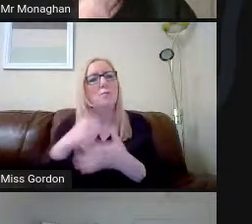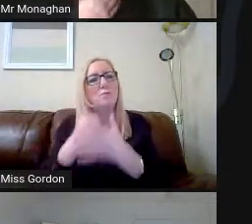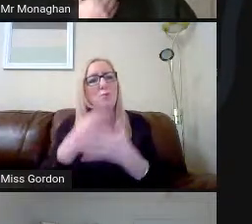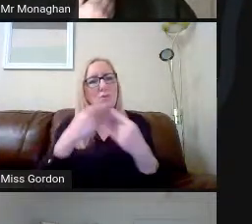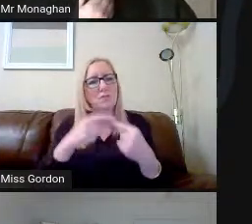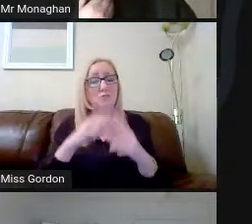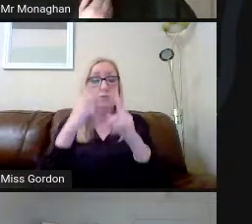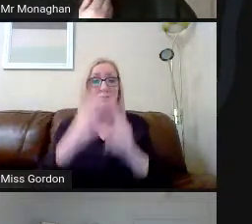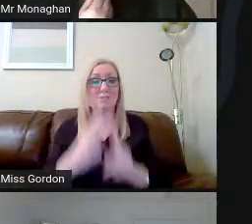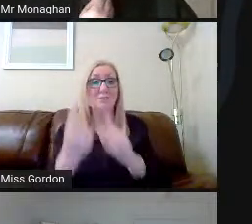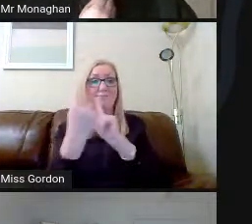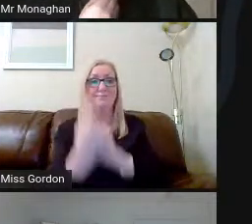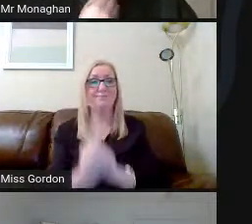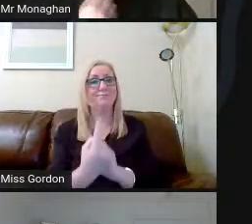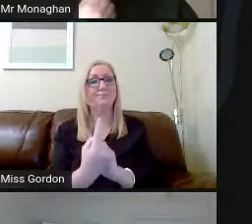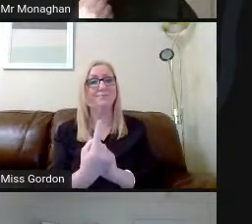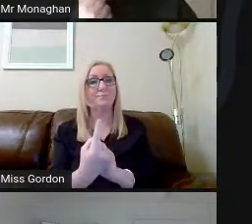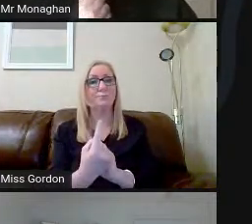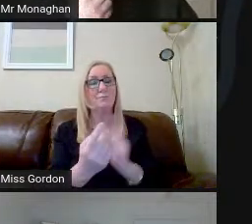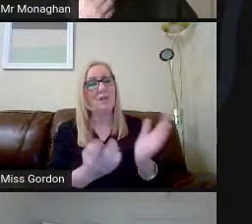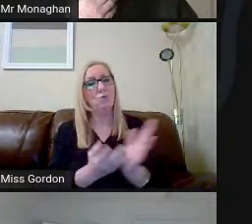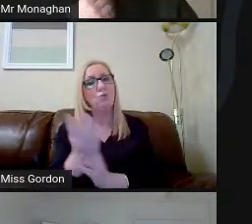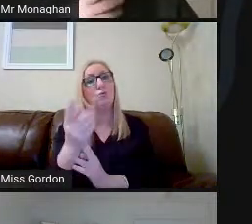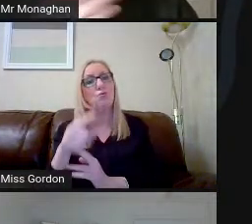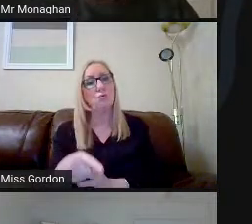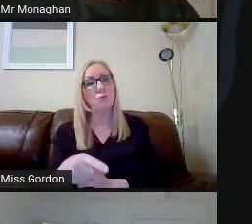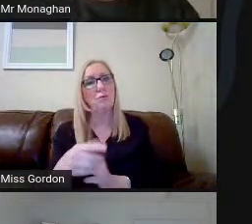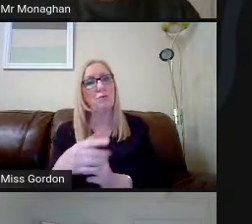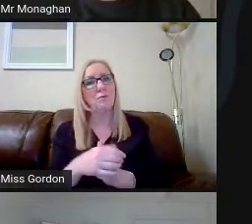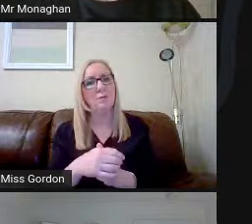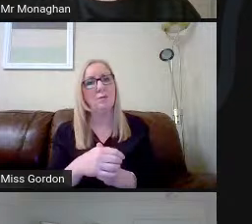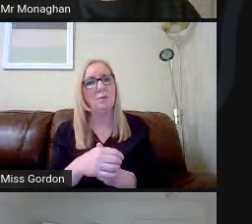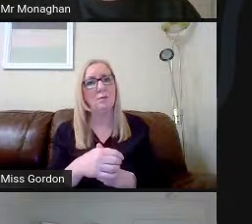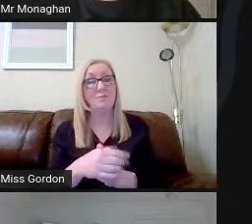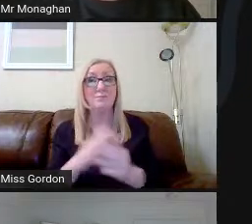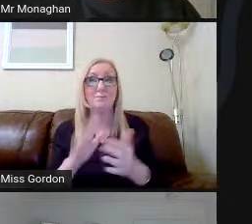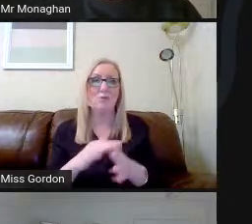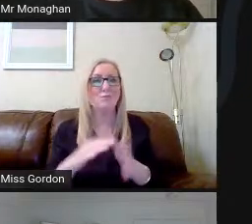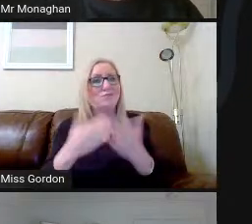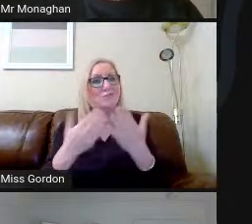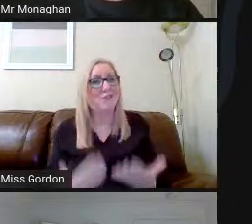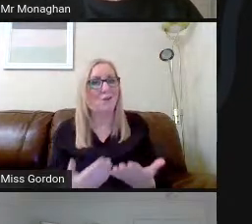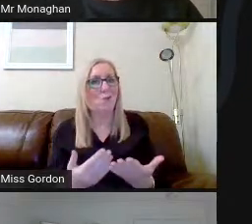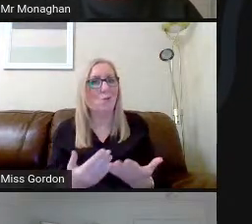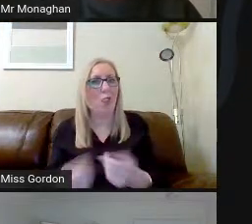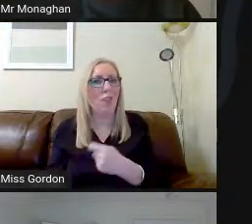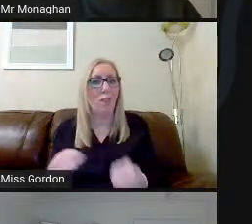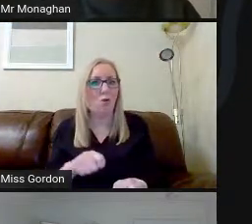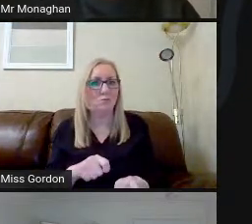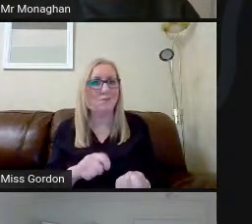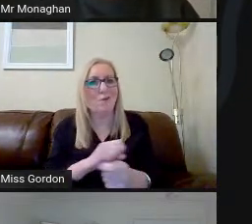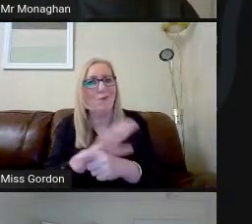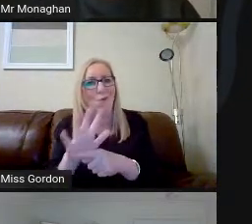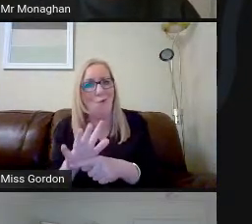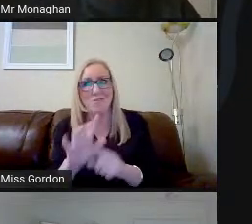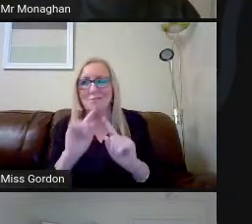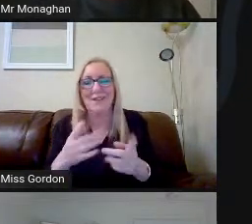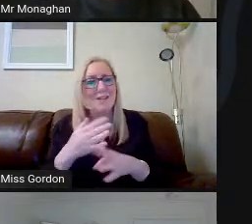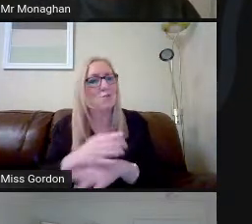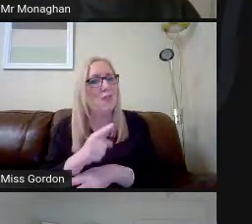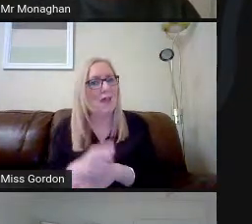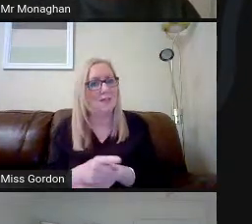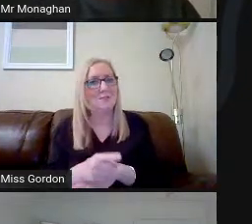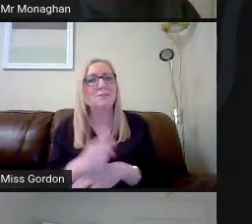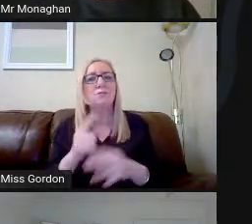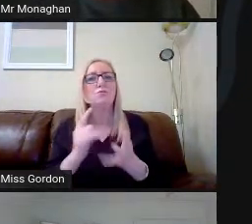with individuals and go through that. Given the current climate that we're in, that's not going to be possible. So what we're going to do is we're going to